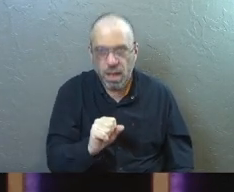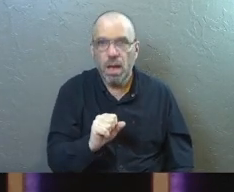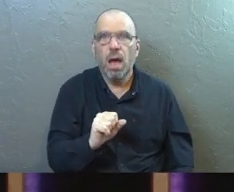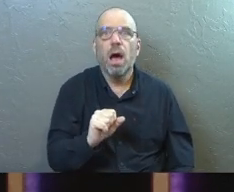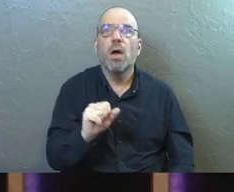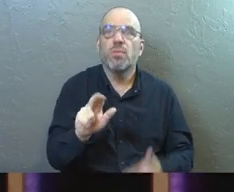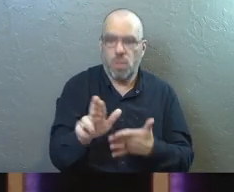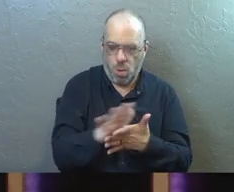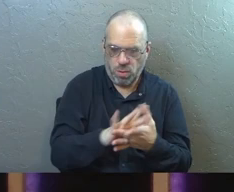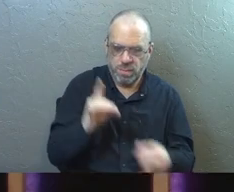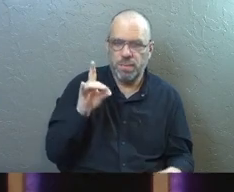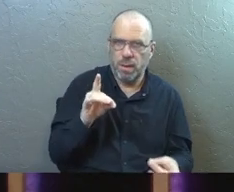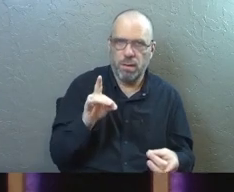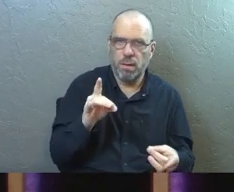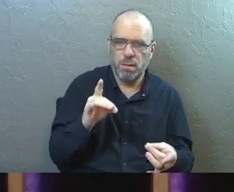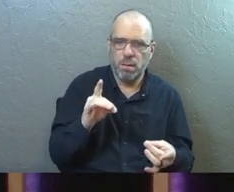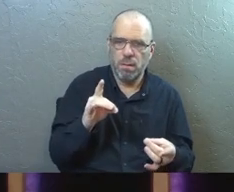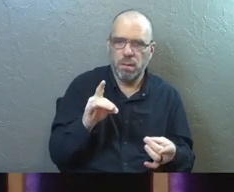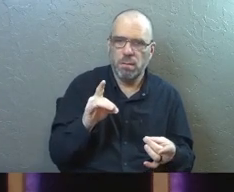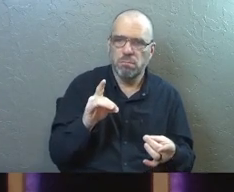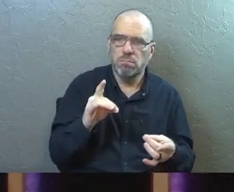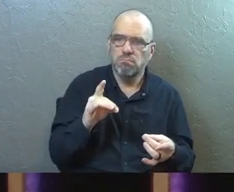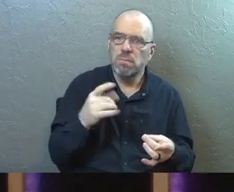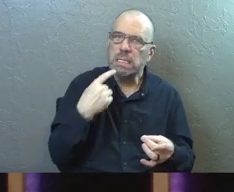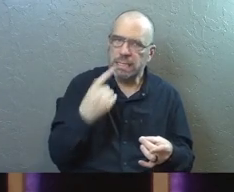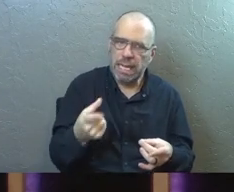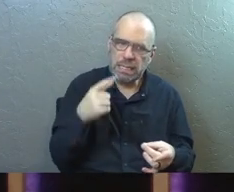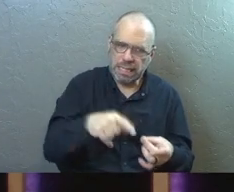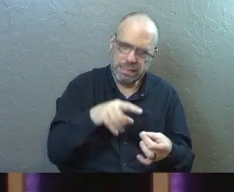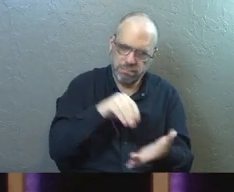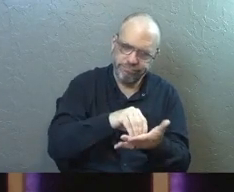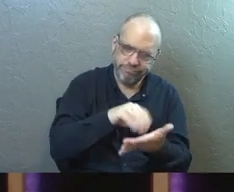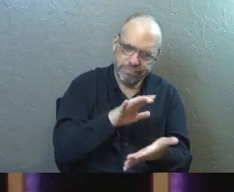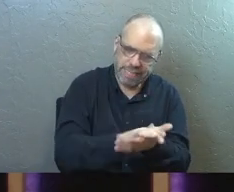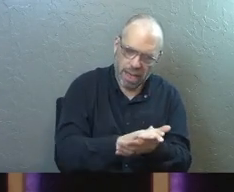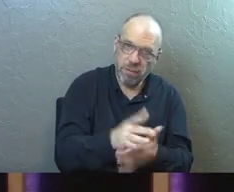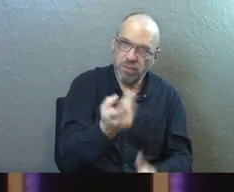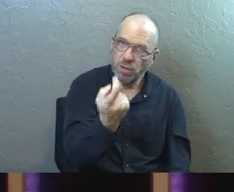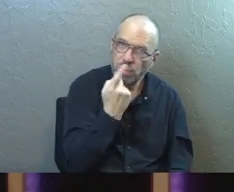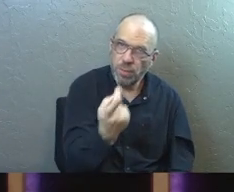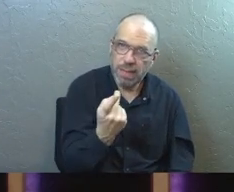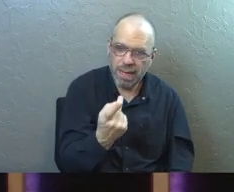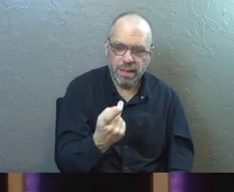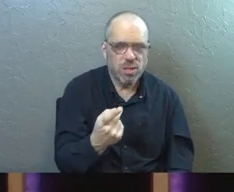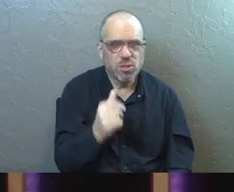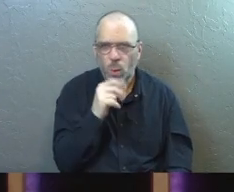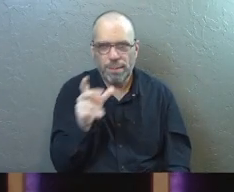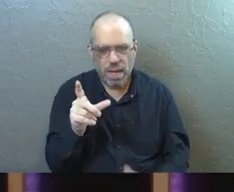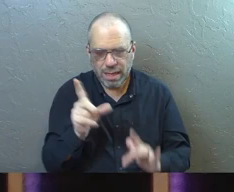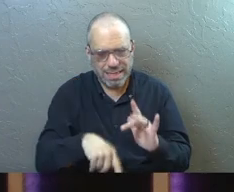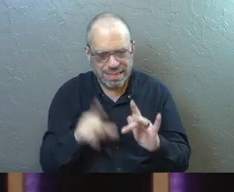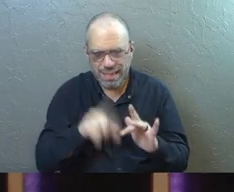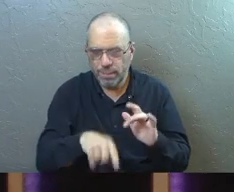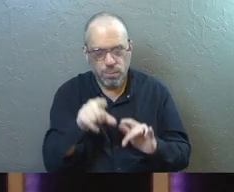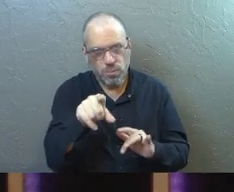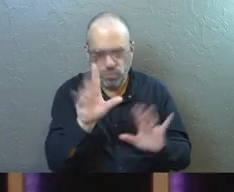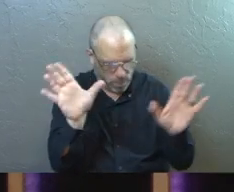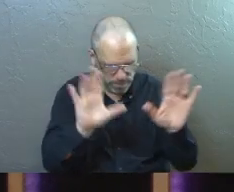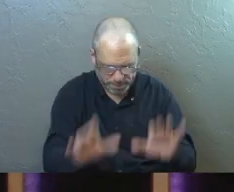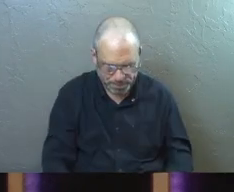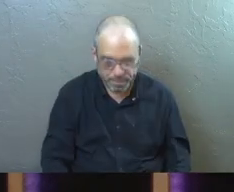episode of early church history needed to be preserved for us. And so I'm not going to leapfrog it with you today.